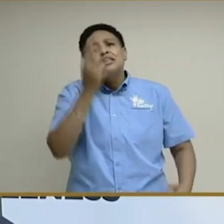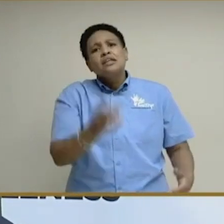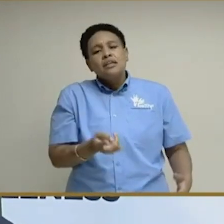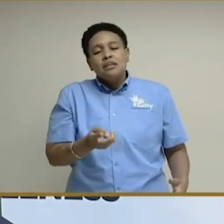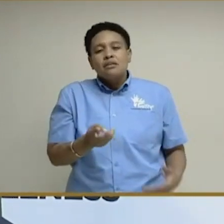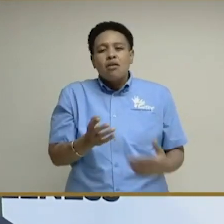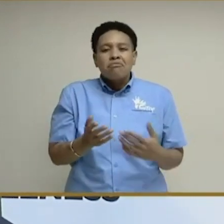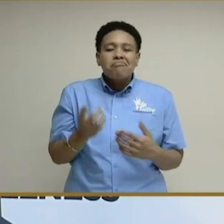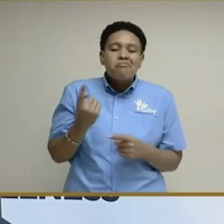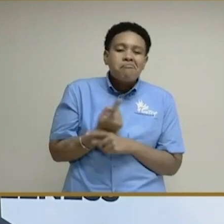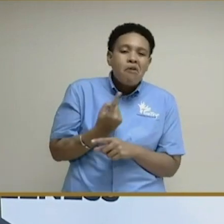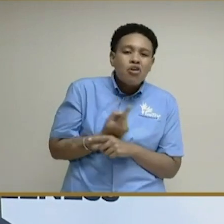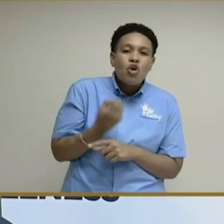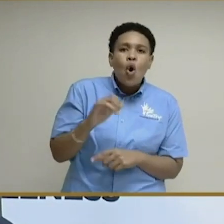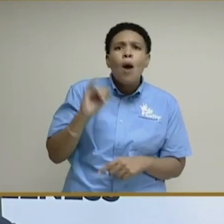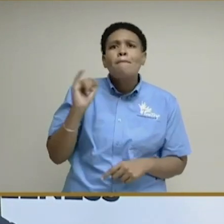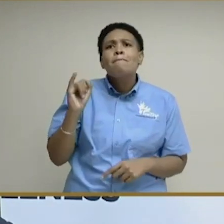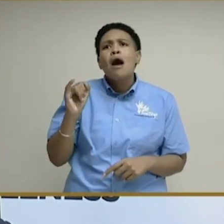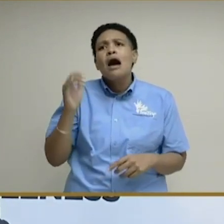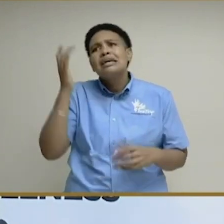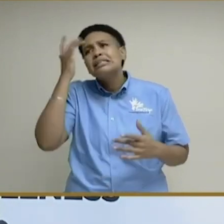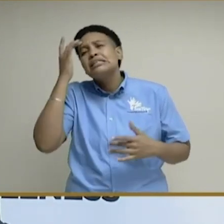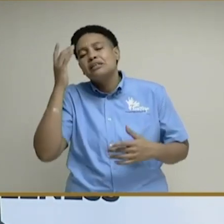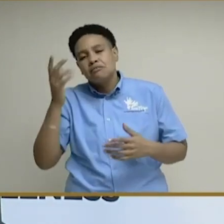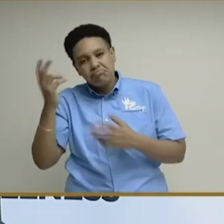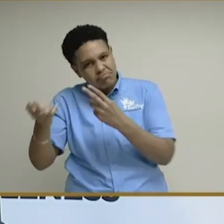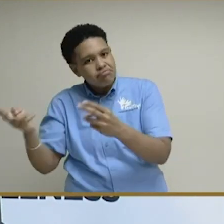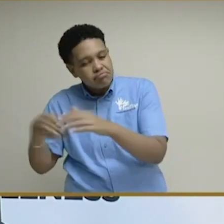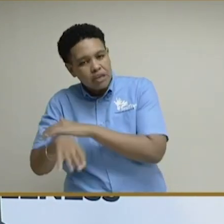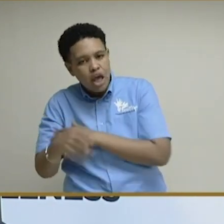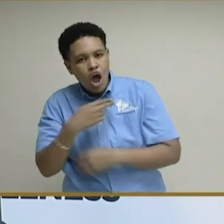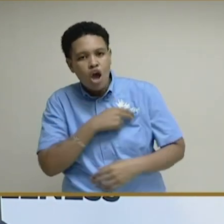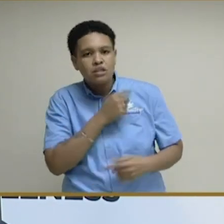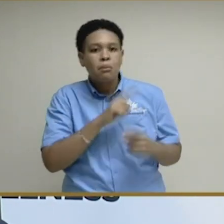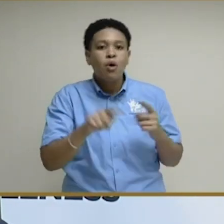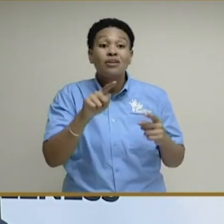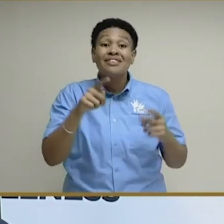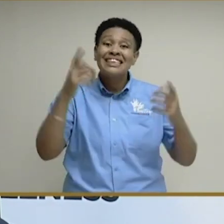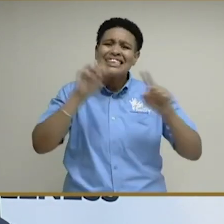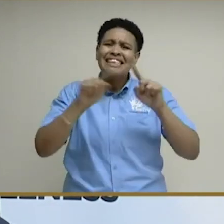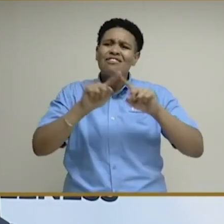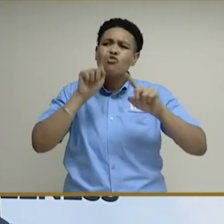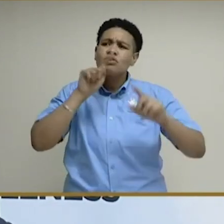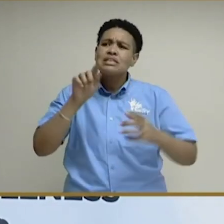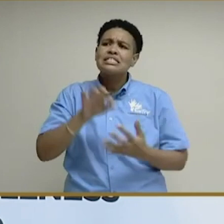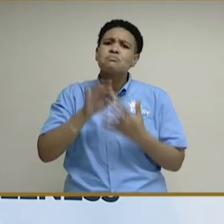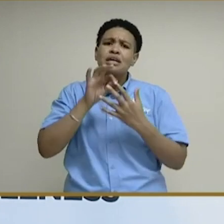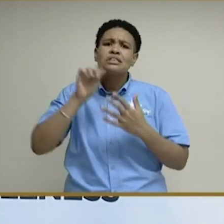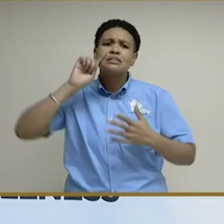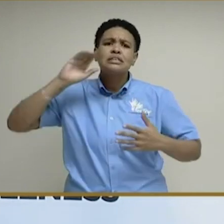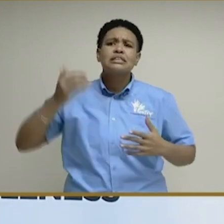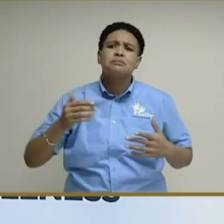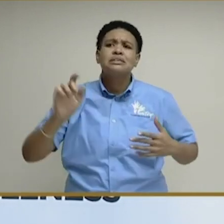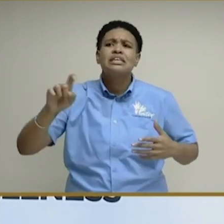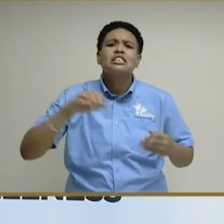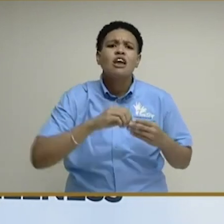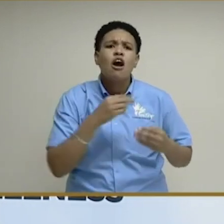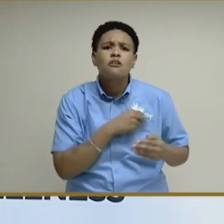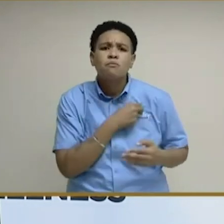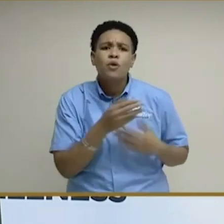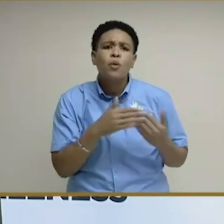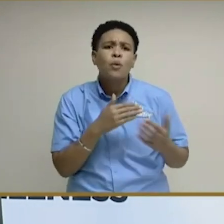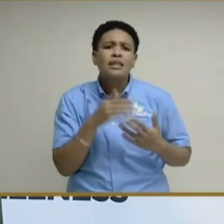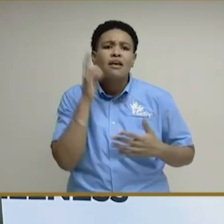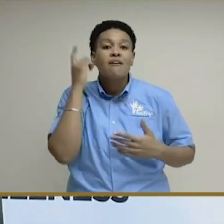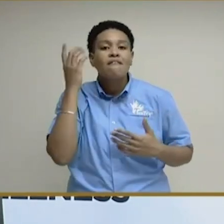obviously moderate or severe cases, but cases that our specialists deem need to be in hospital, whether it be for